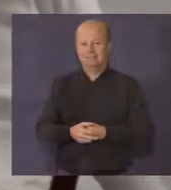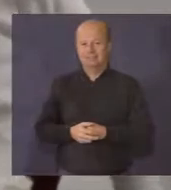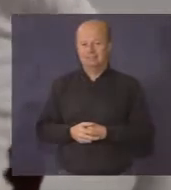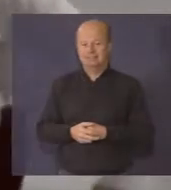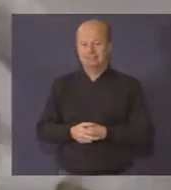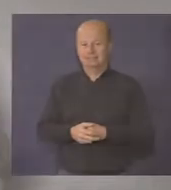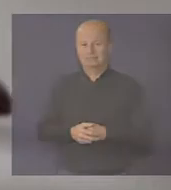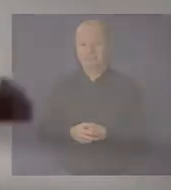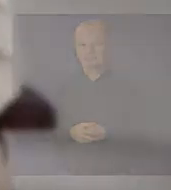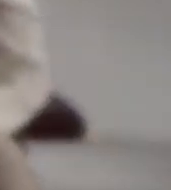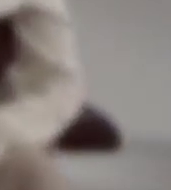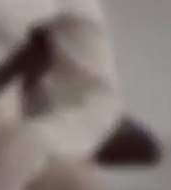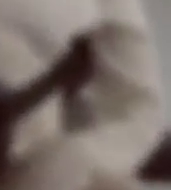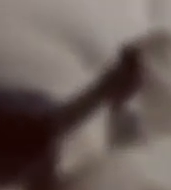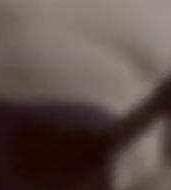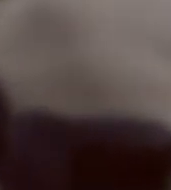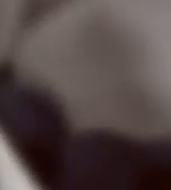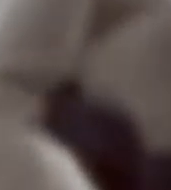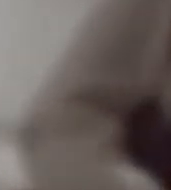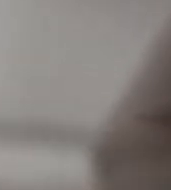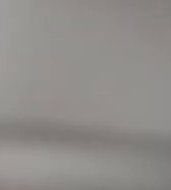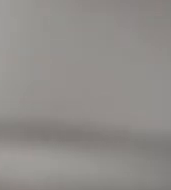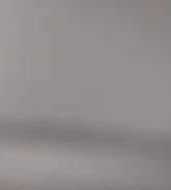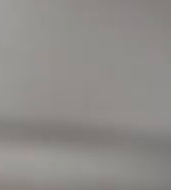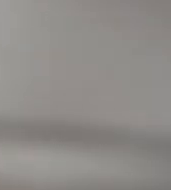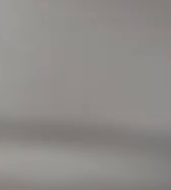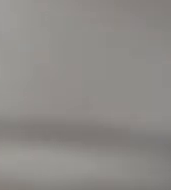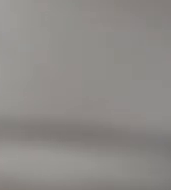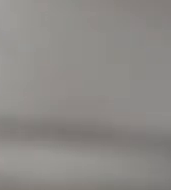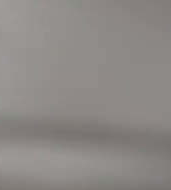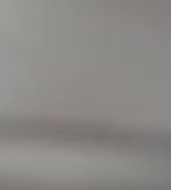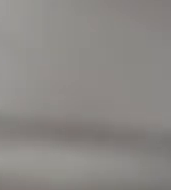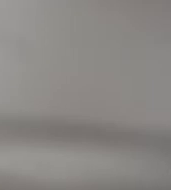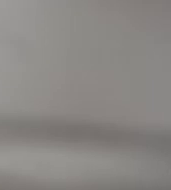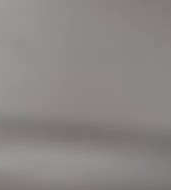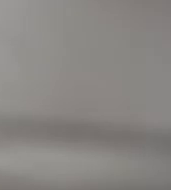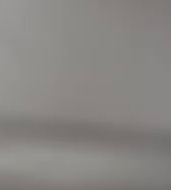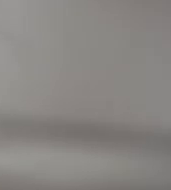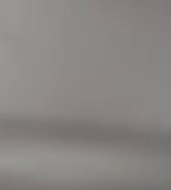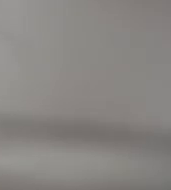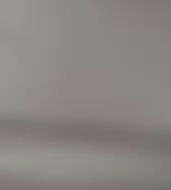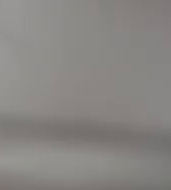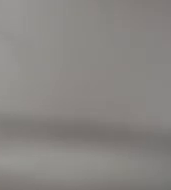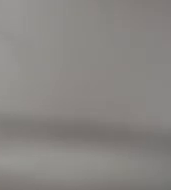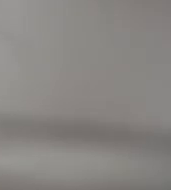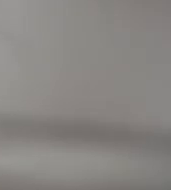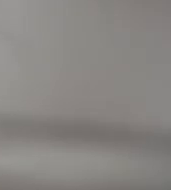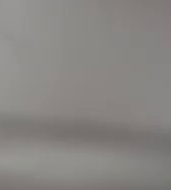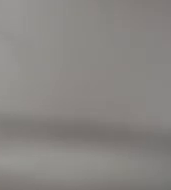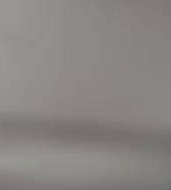This is Everyday Life is experienced by more than one million people with disabilities in Sweden.